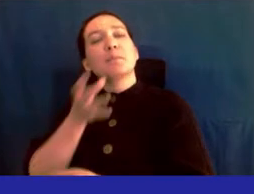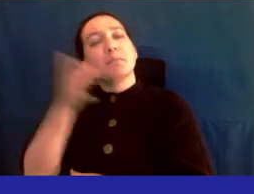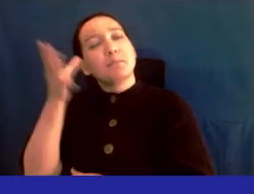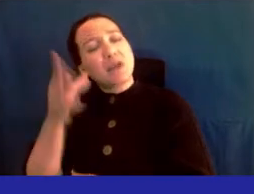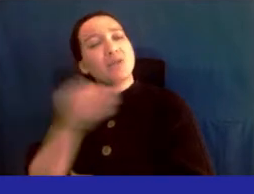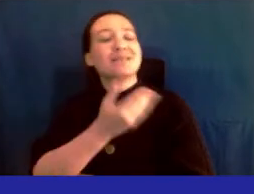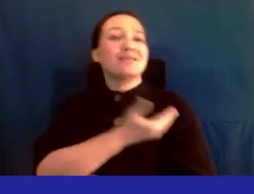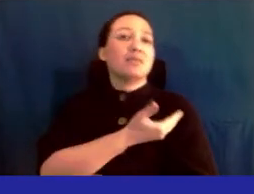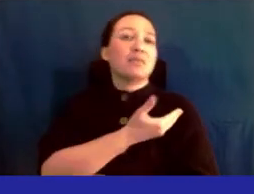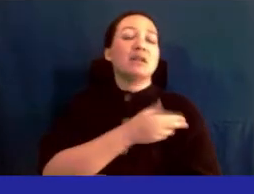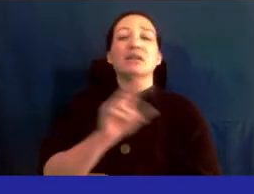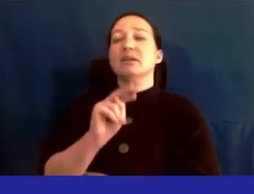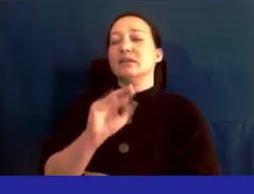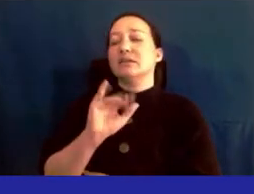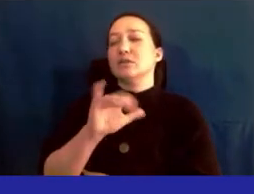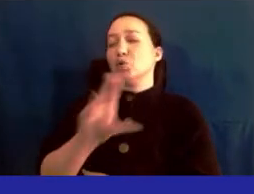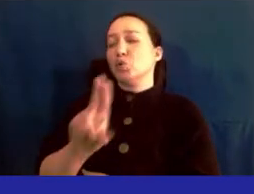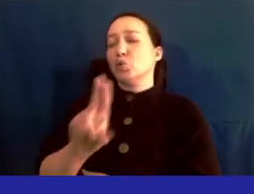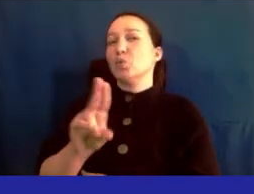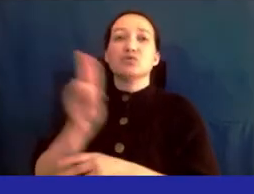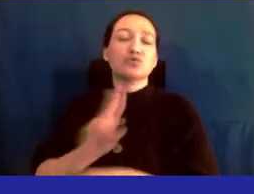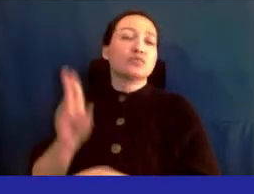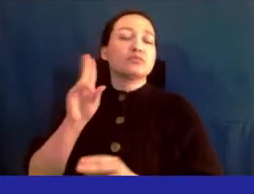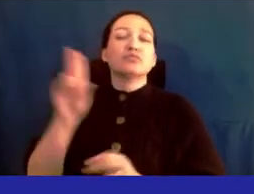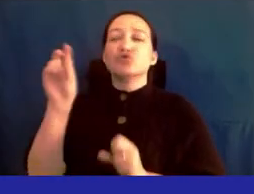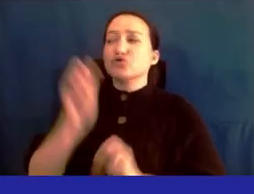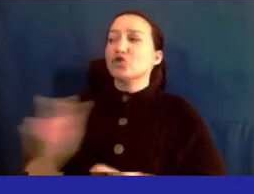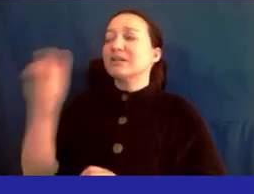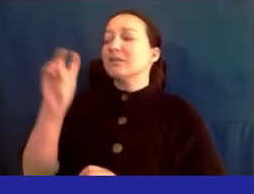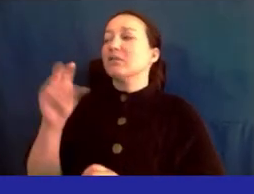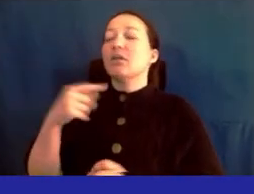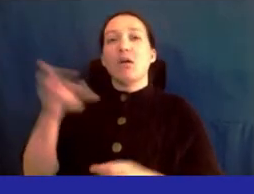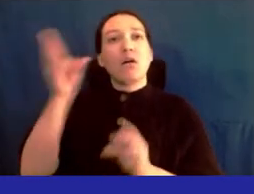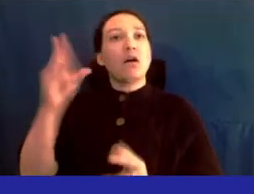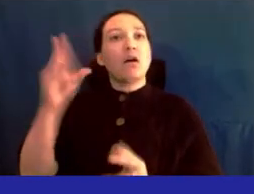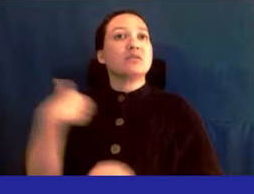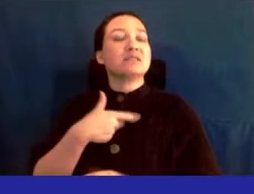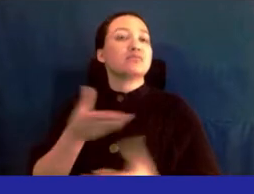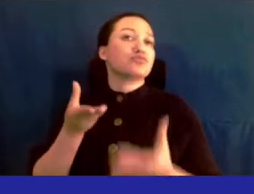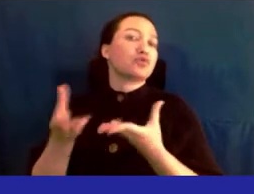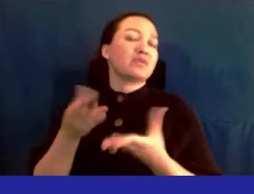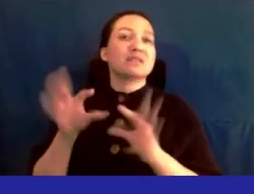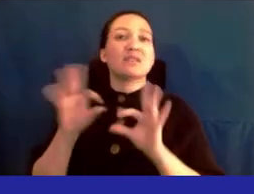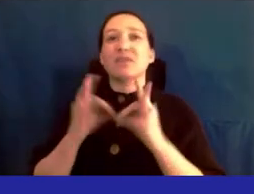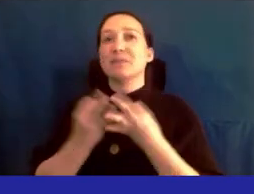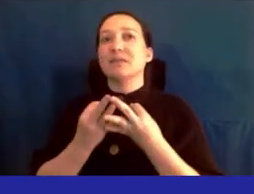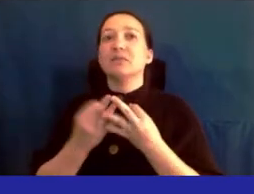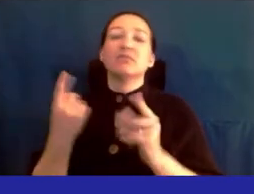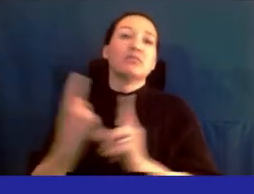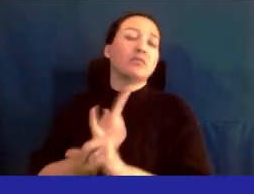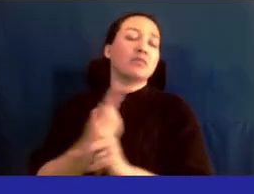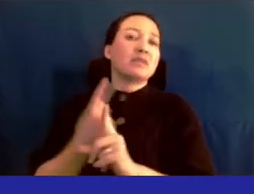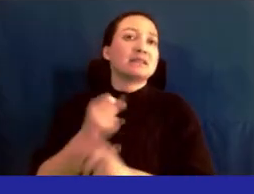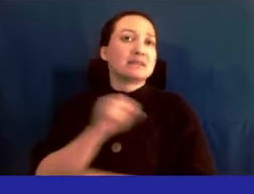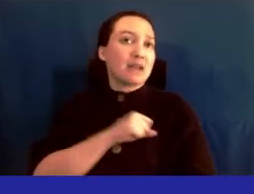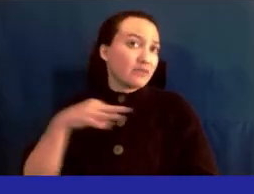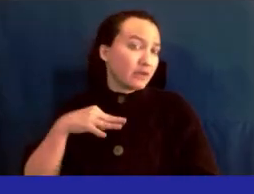It is an honor for us to be the service to the families who receive such excellent care from the dedicated staff.